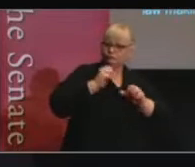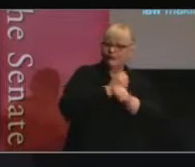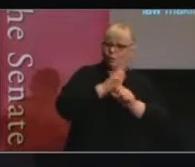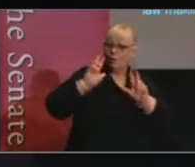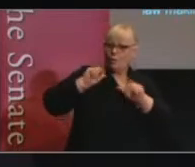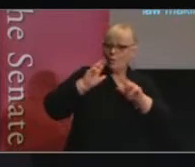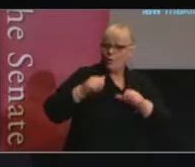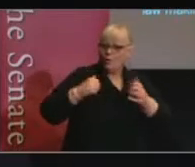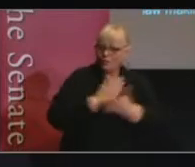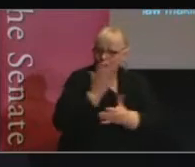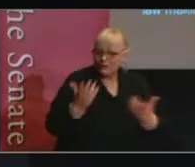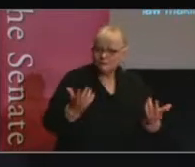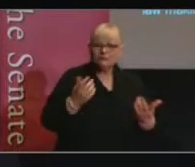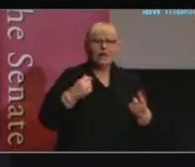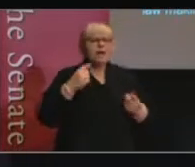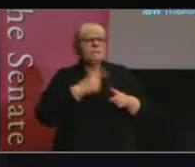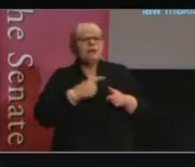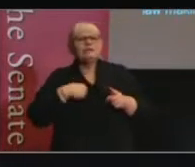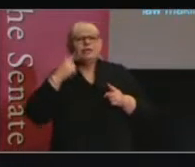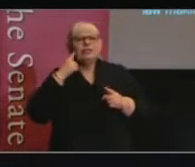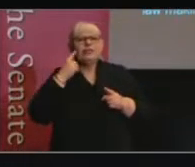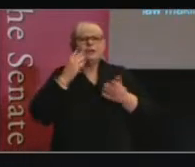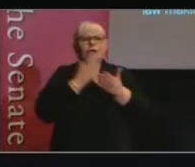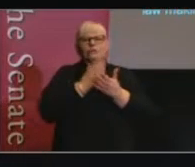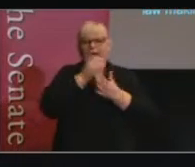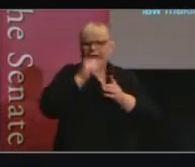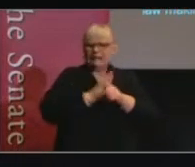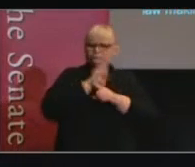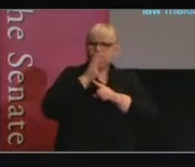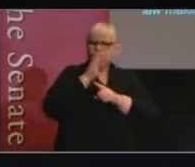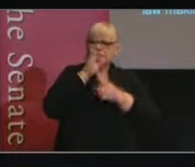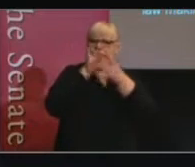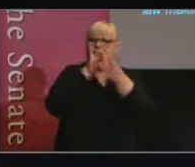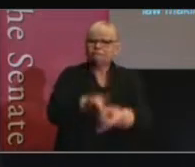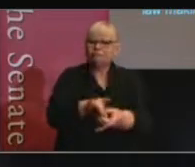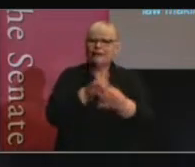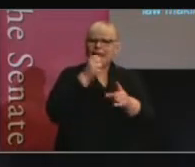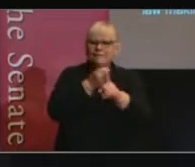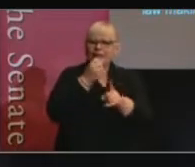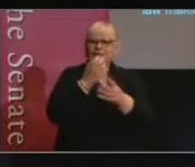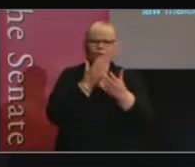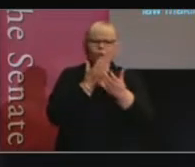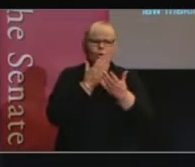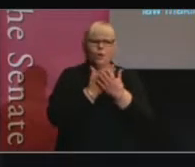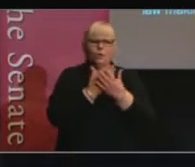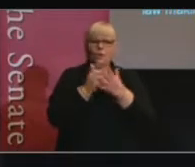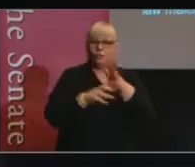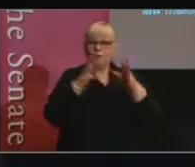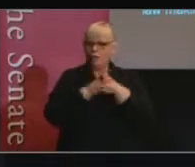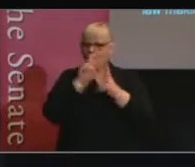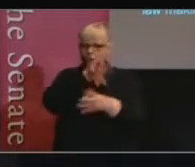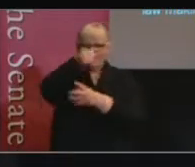think it's possible to identify a really direct and significant and deep impact on the content of the law,